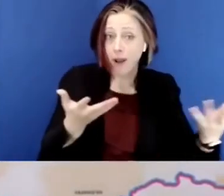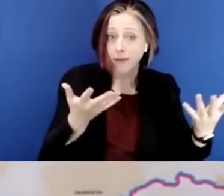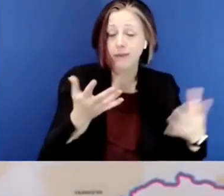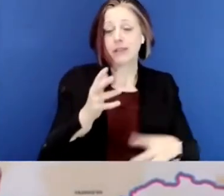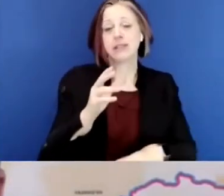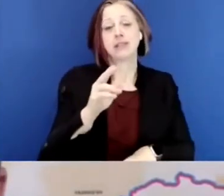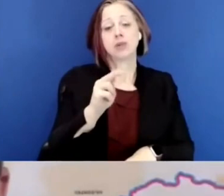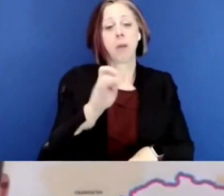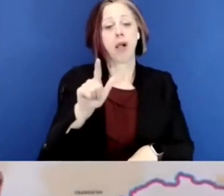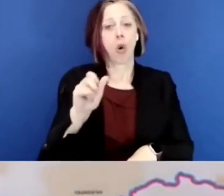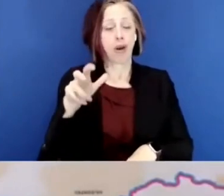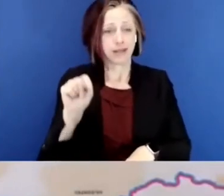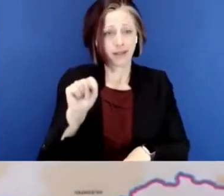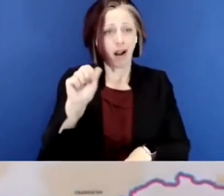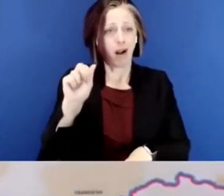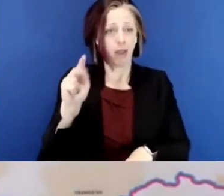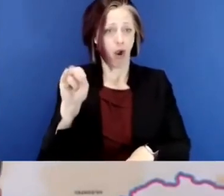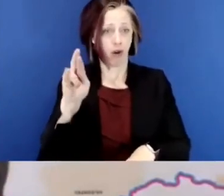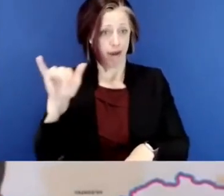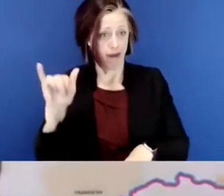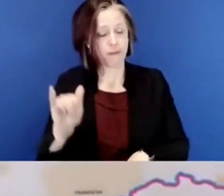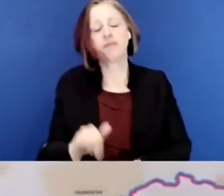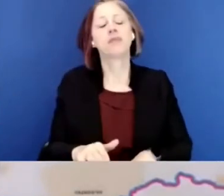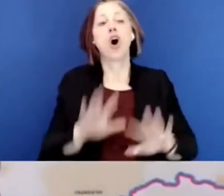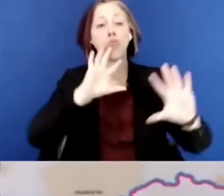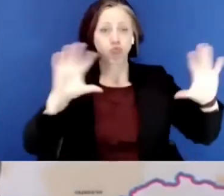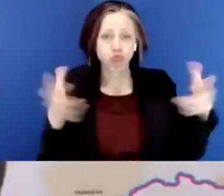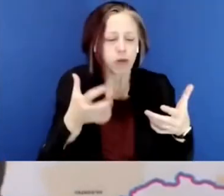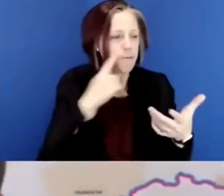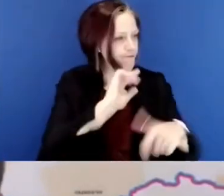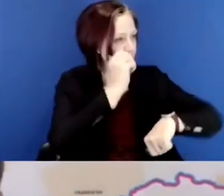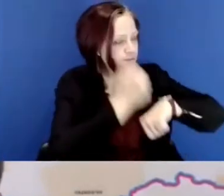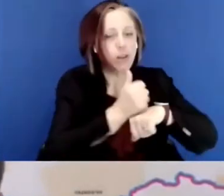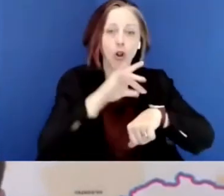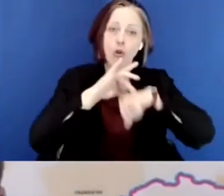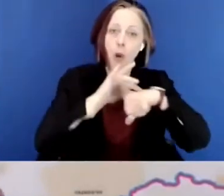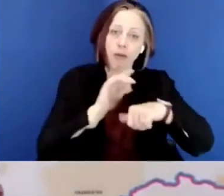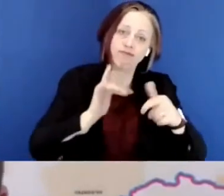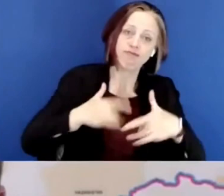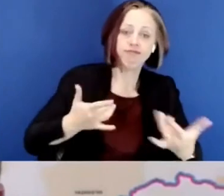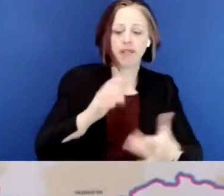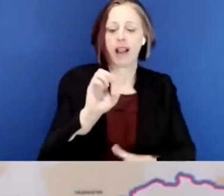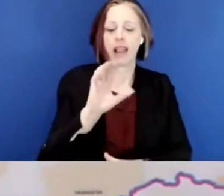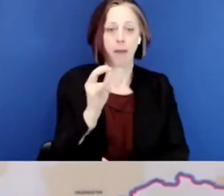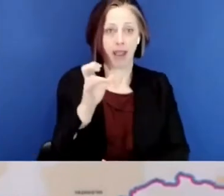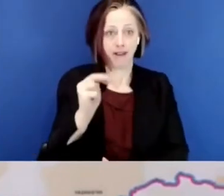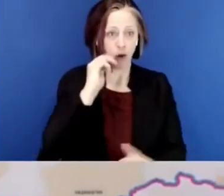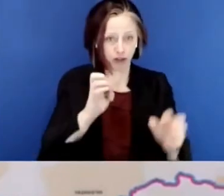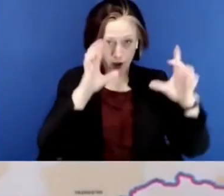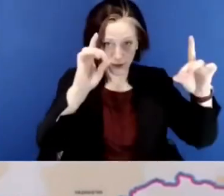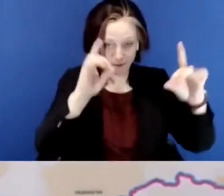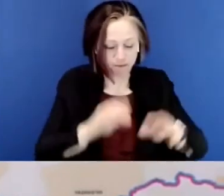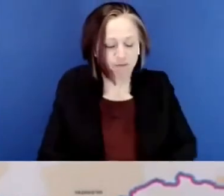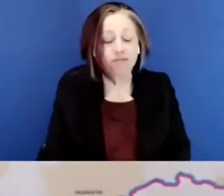actually partly led by Nobel Laureate Kailash Satyarthi. We got together and we formed the Global Campaign